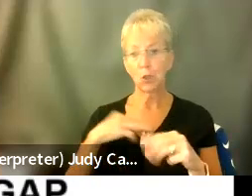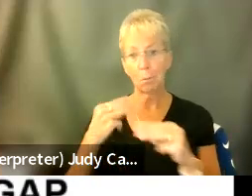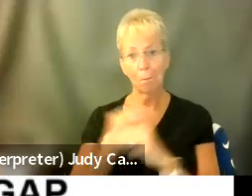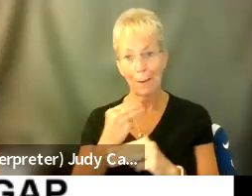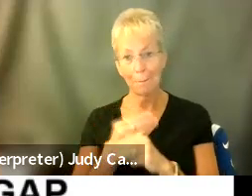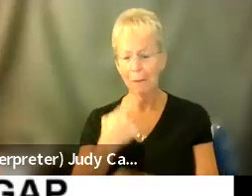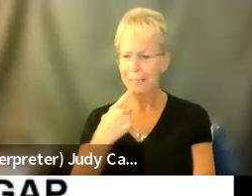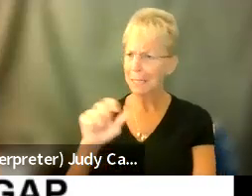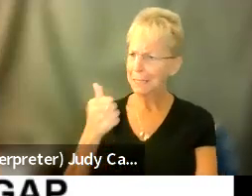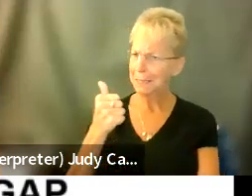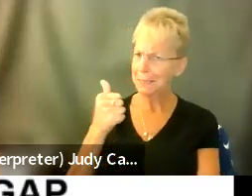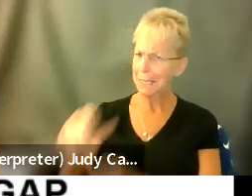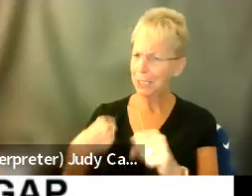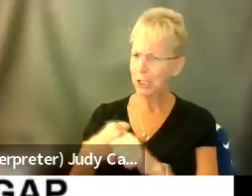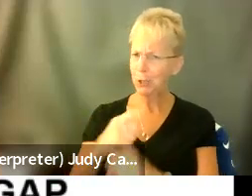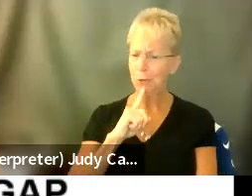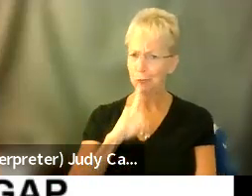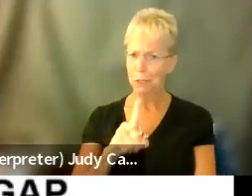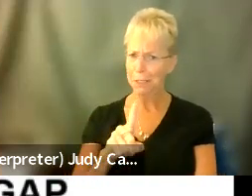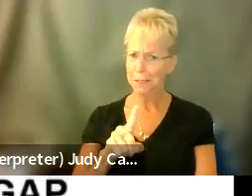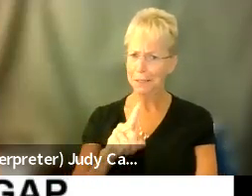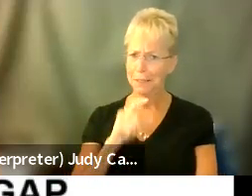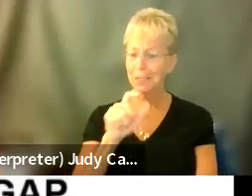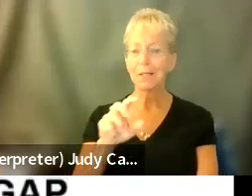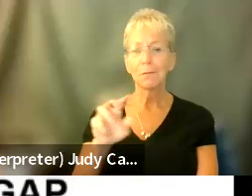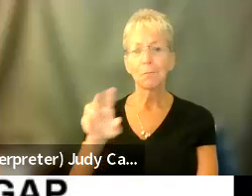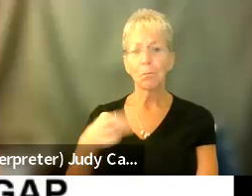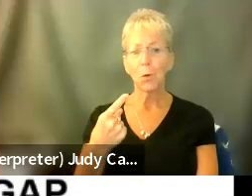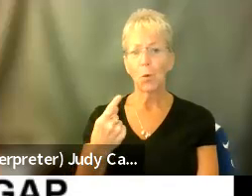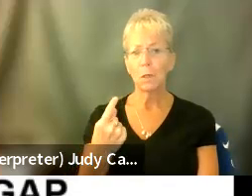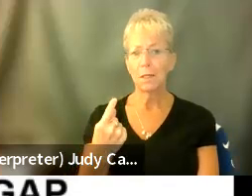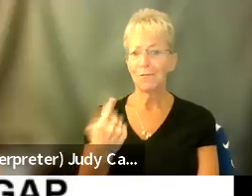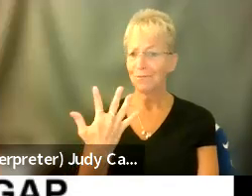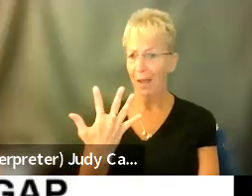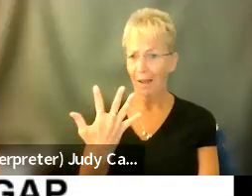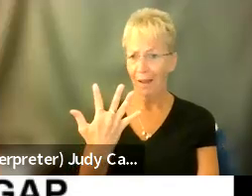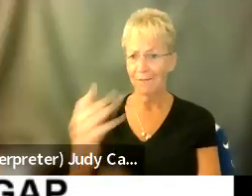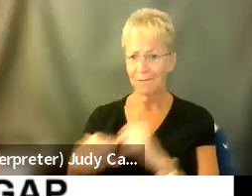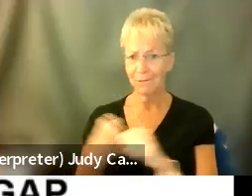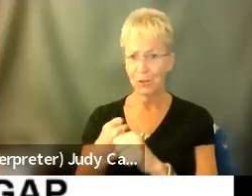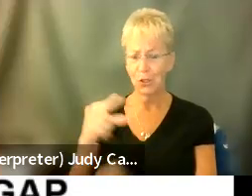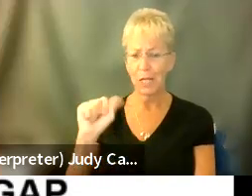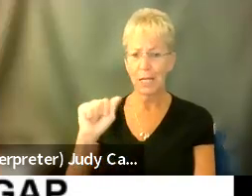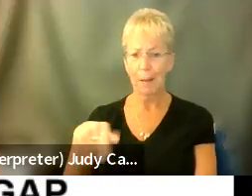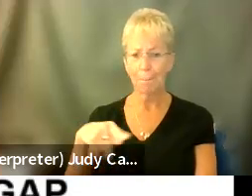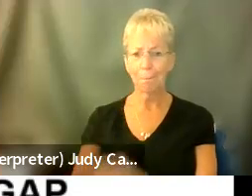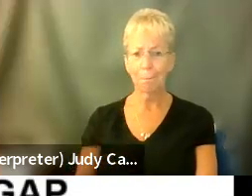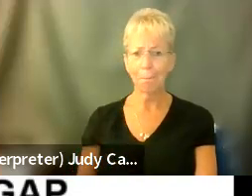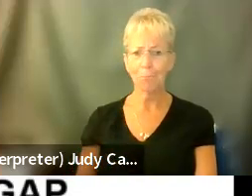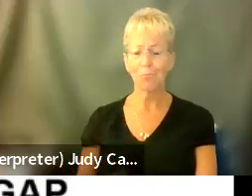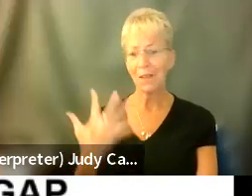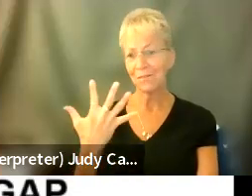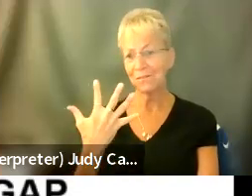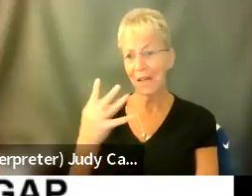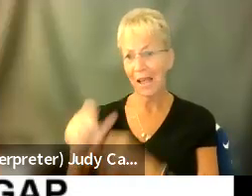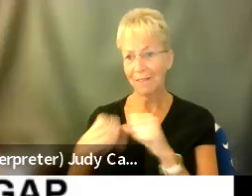I said 10 year gap, but, um, it is only a, let's see if I can do math right now, a five